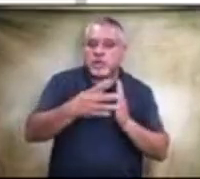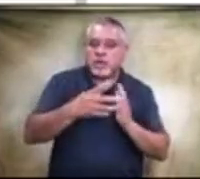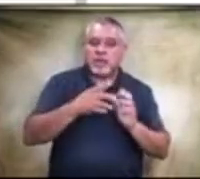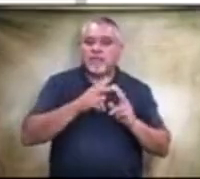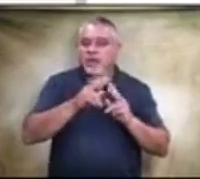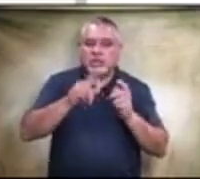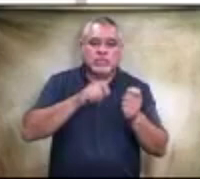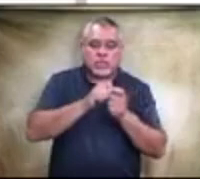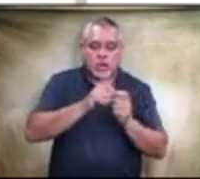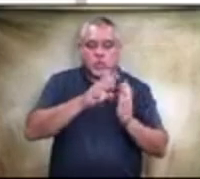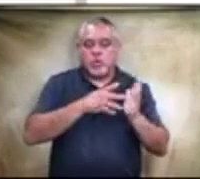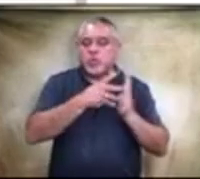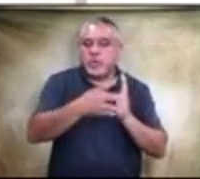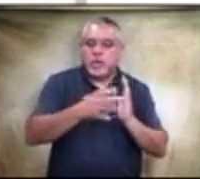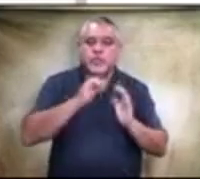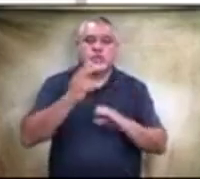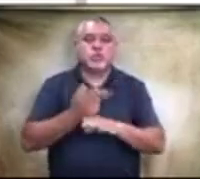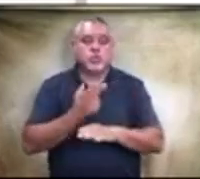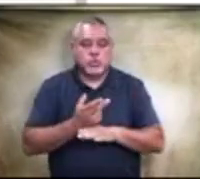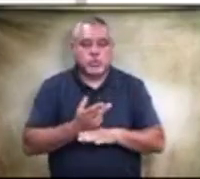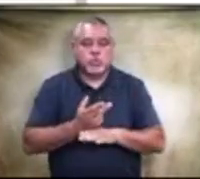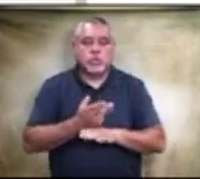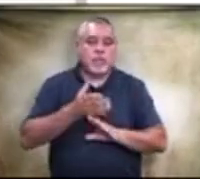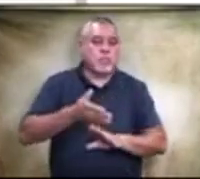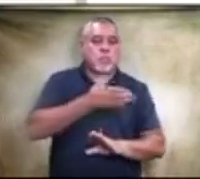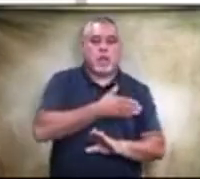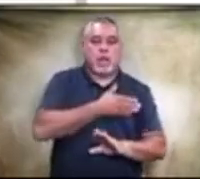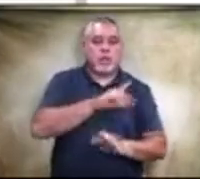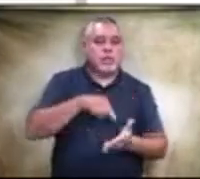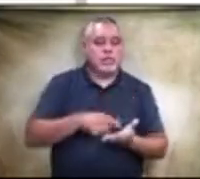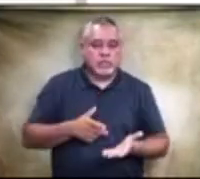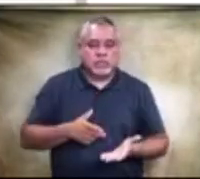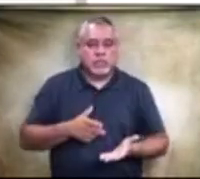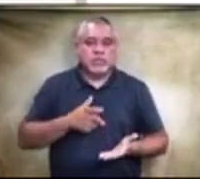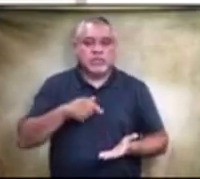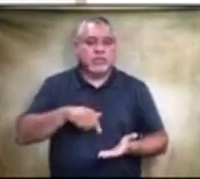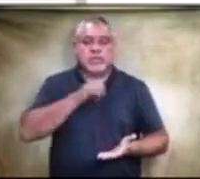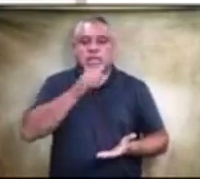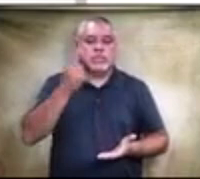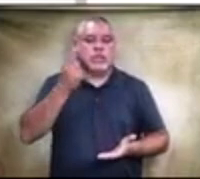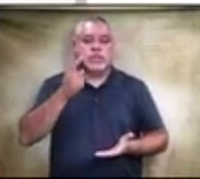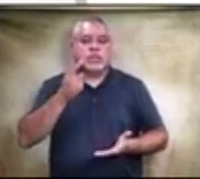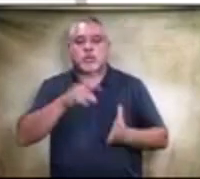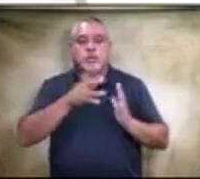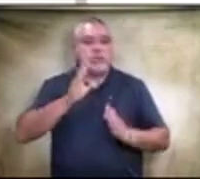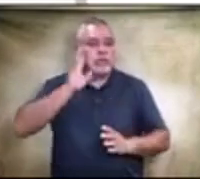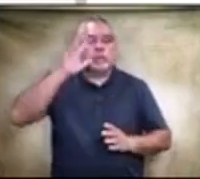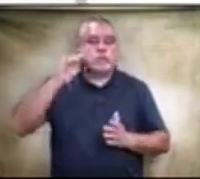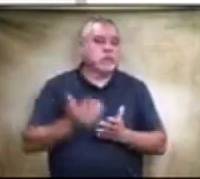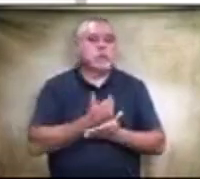rubric that has been used even prior to this. Not, this was not something, a rubric that's new. This was used prior to